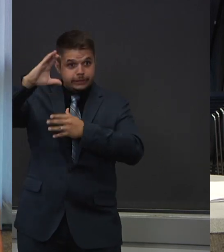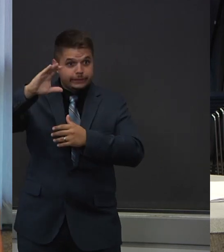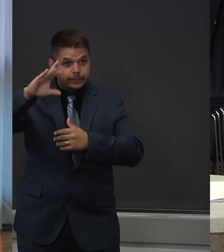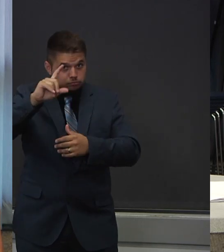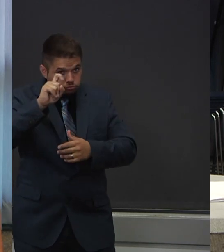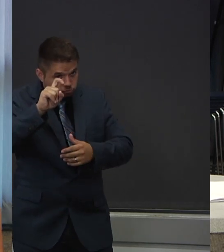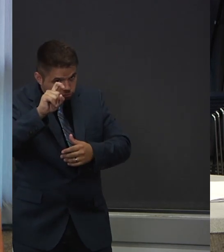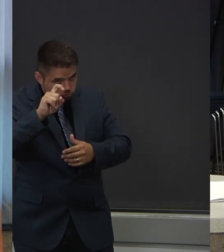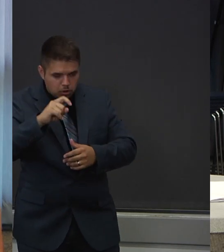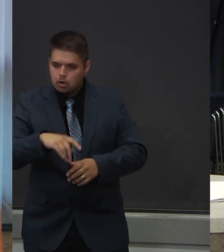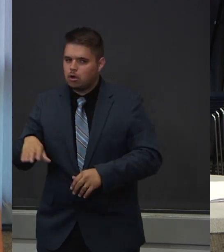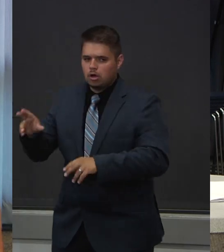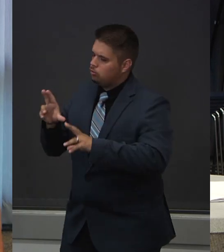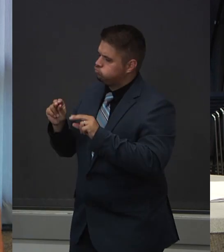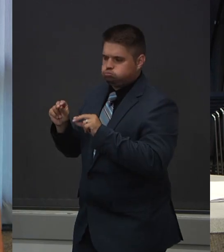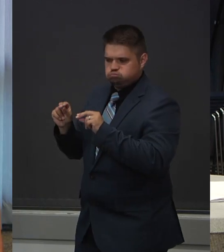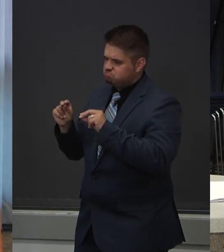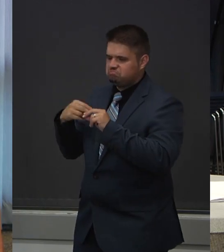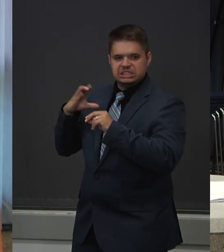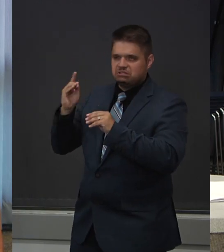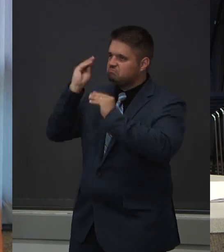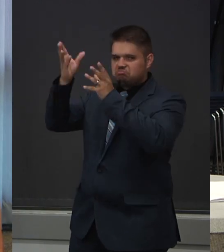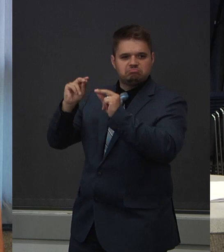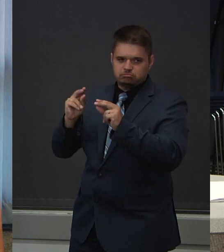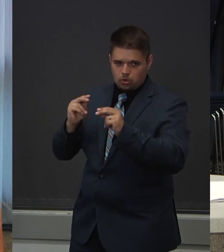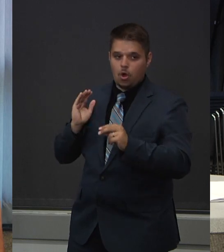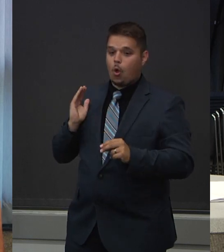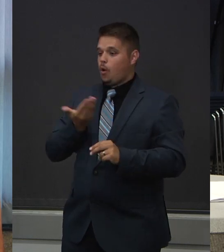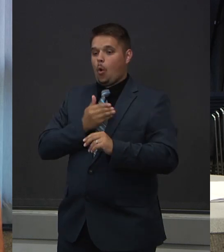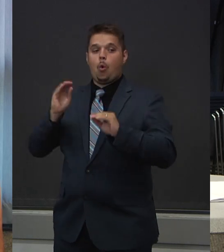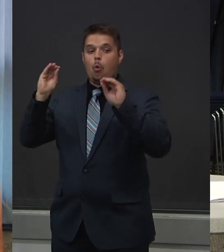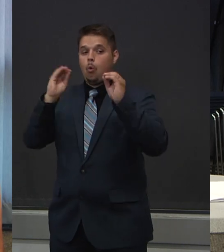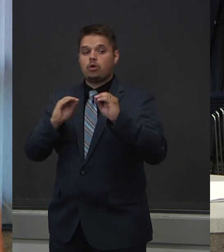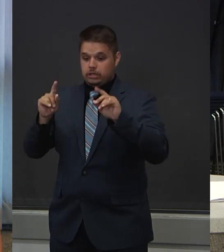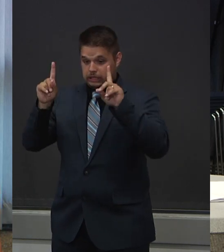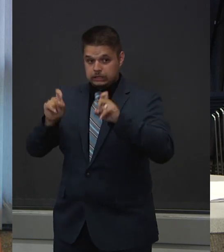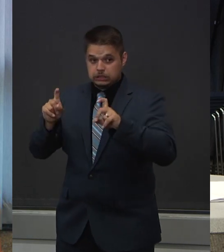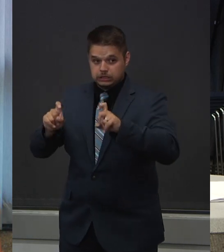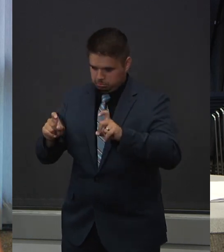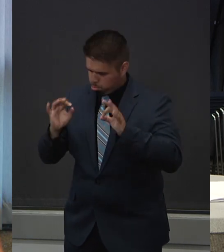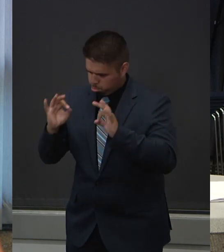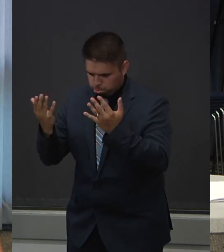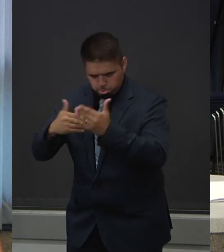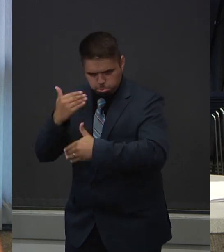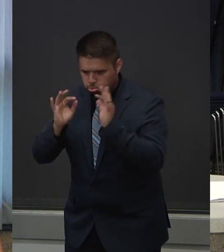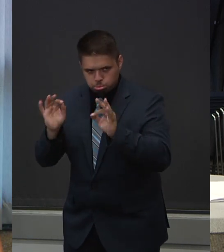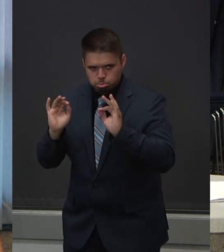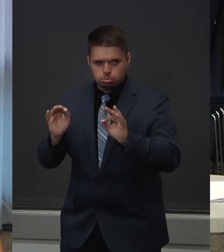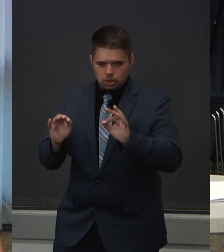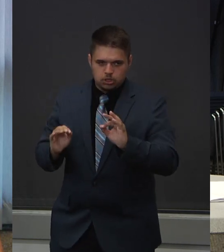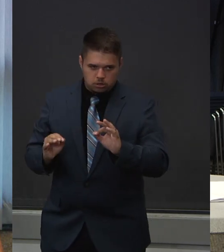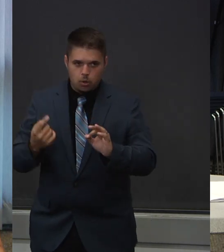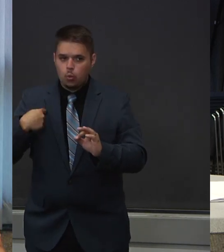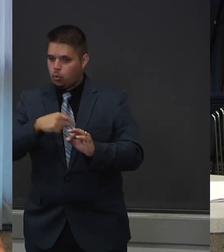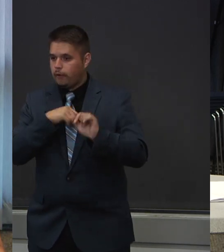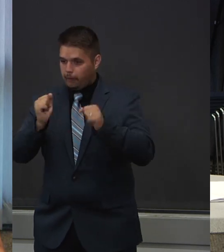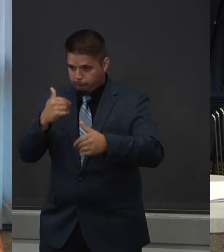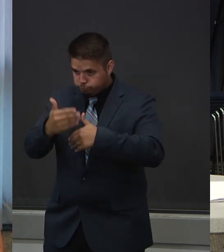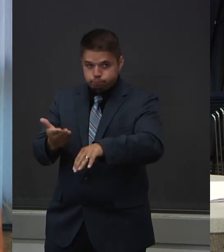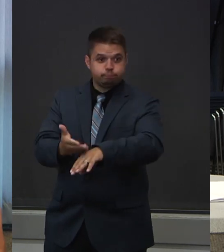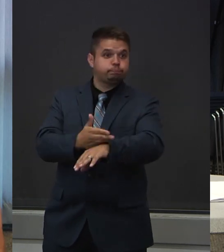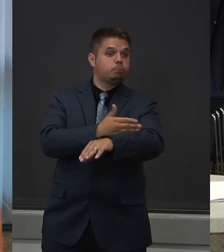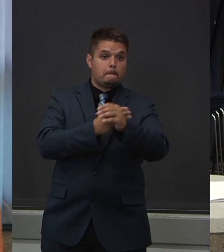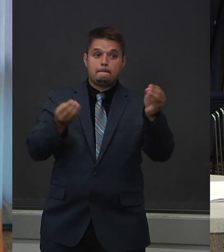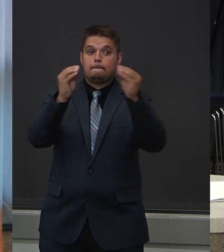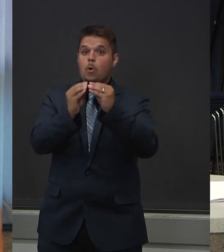now have the capability to do testing here in Oregon. And that's one of the reasons why we're able to do so many more tests and do them so